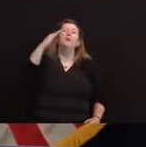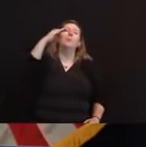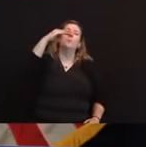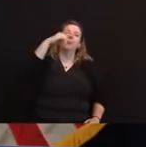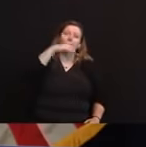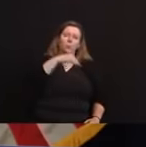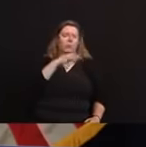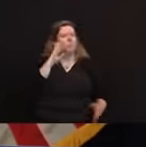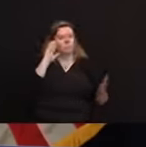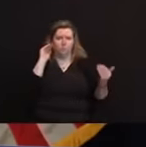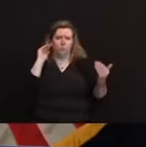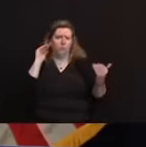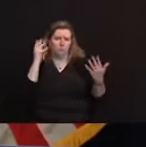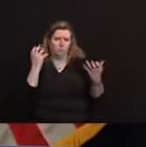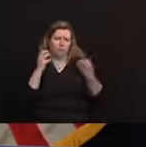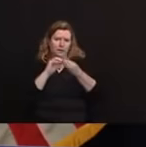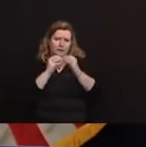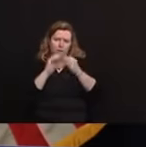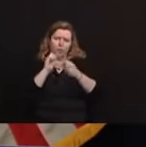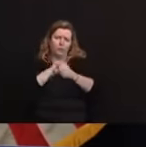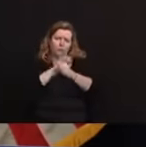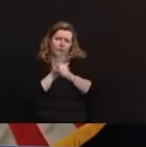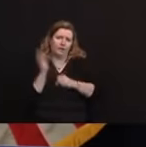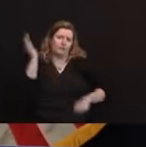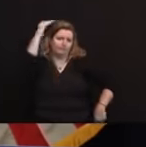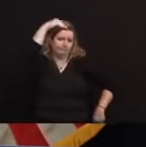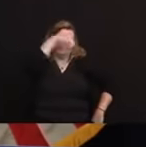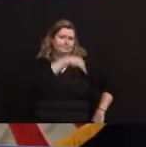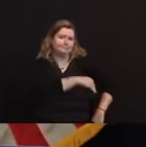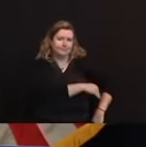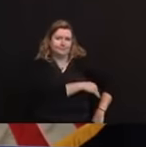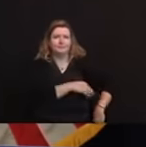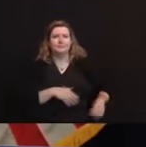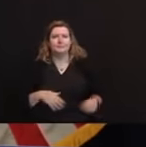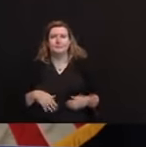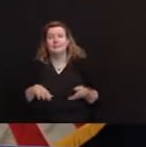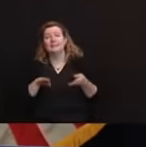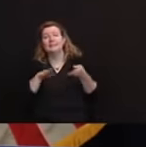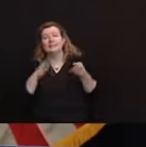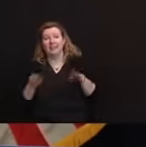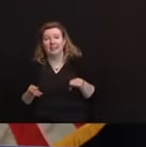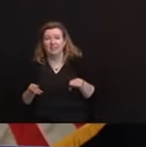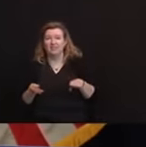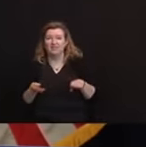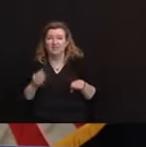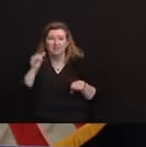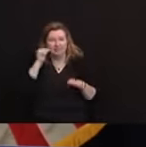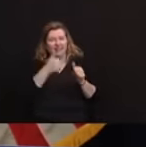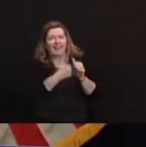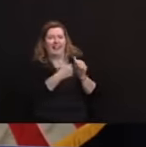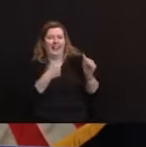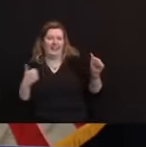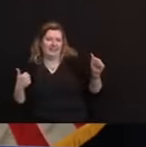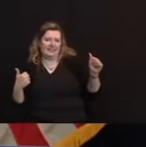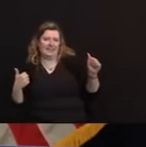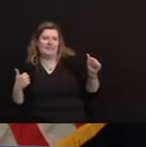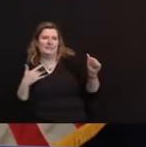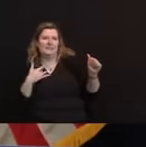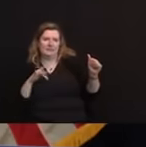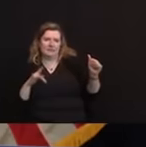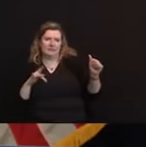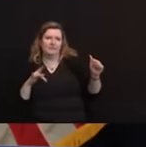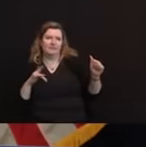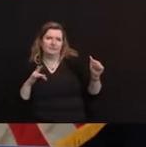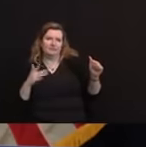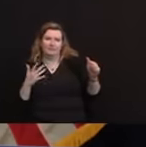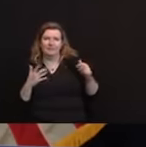see it begin to drop down again. The deaths are a lagging indicator, meaning, unfortunately, as things begin to